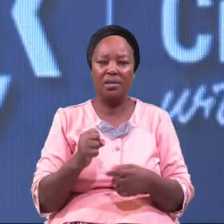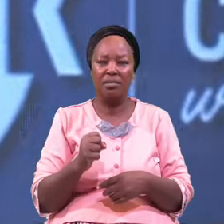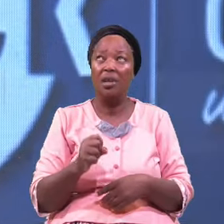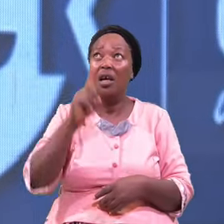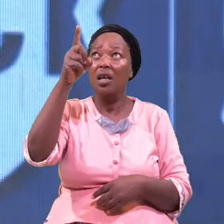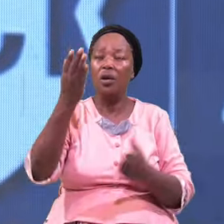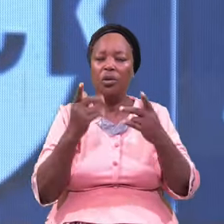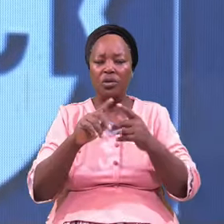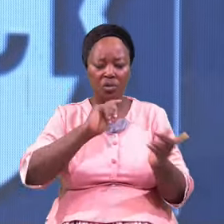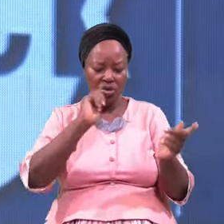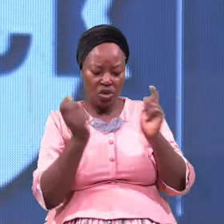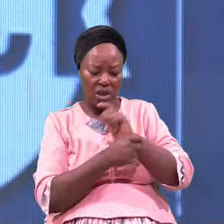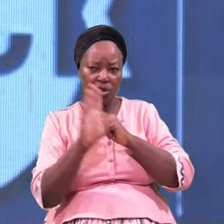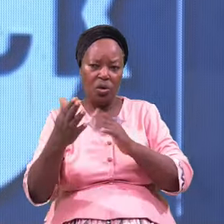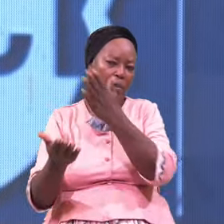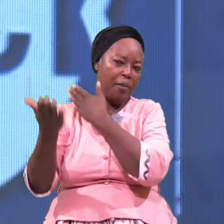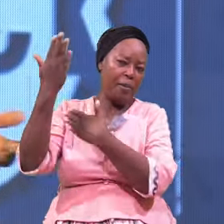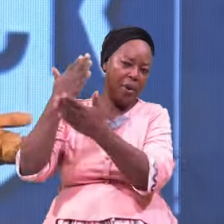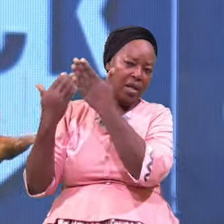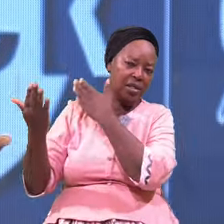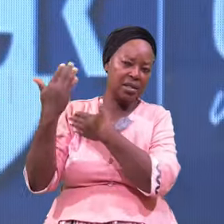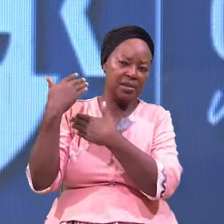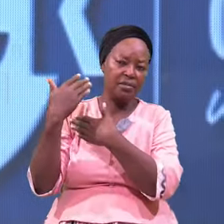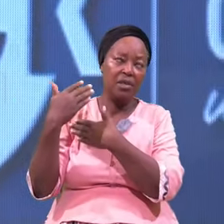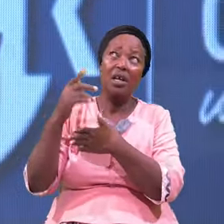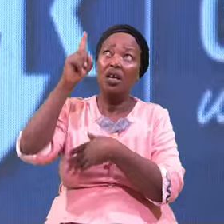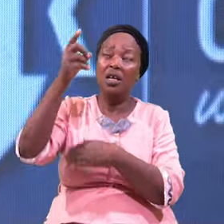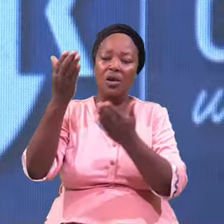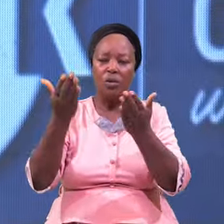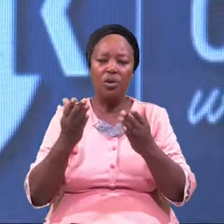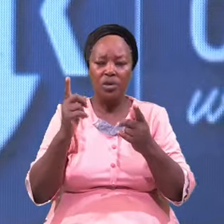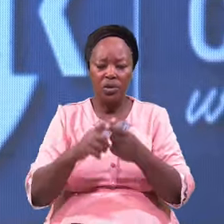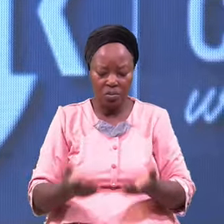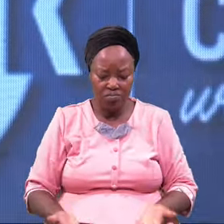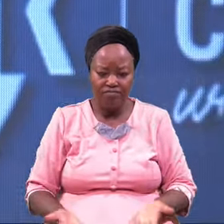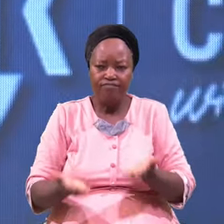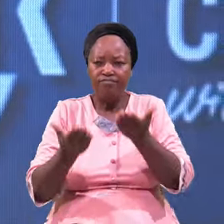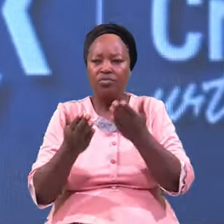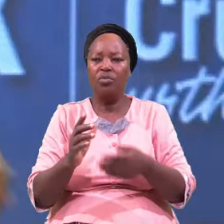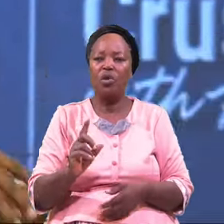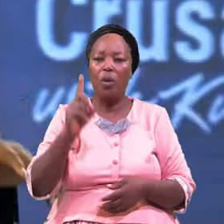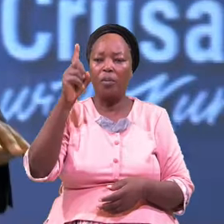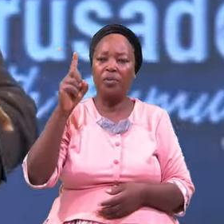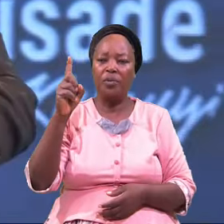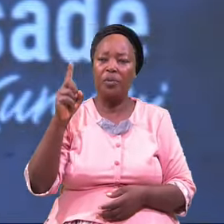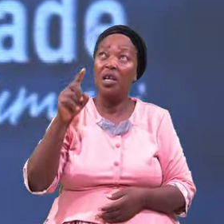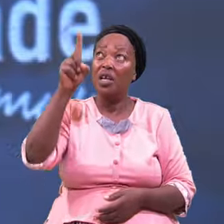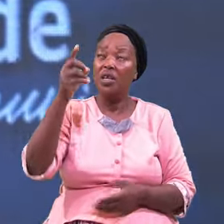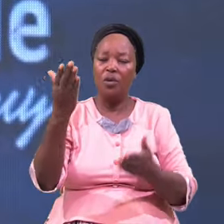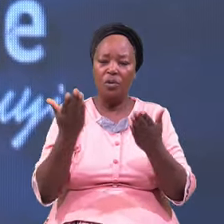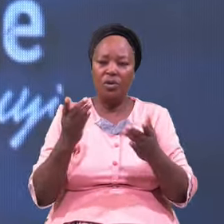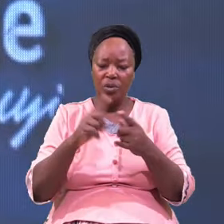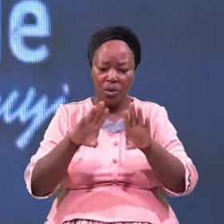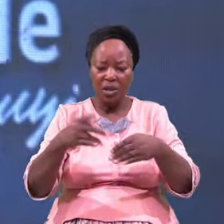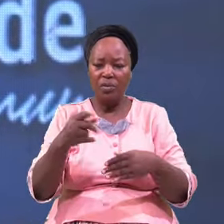Wants To Change Your Past He Wants To Lift You Up He Wants To Give You A New